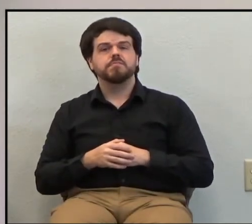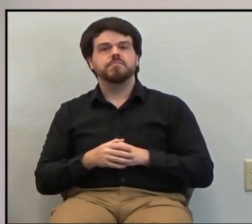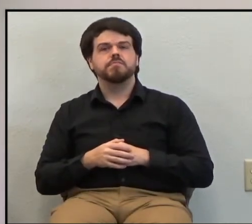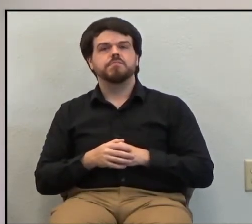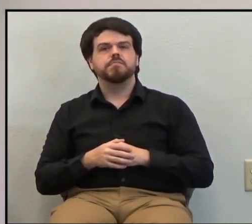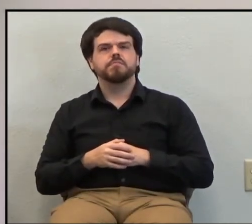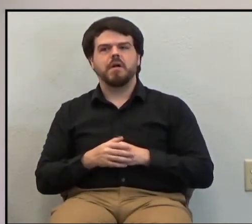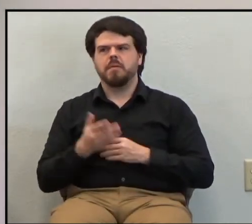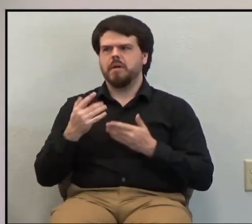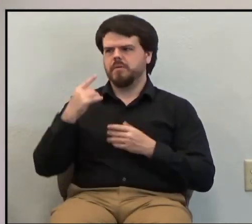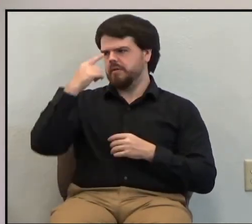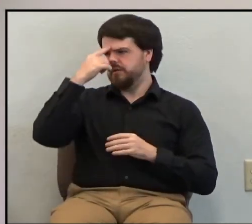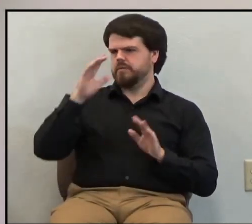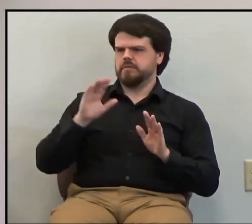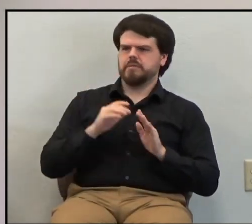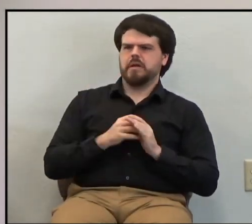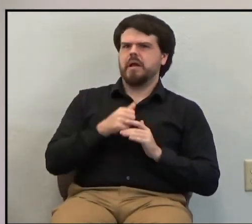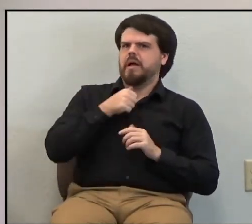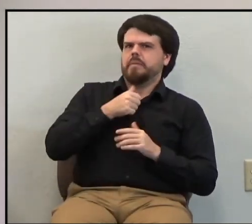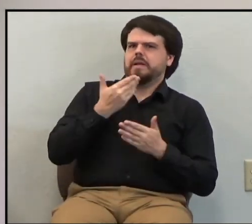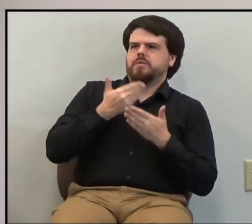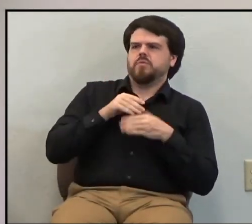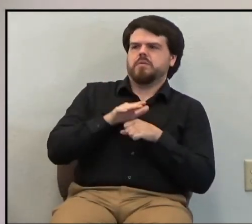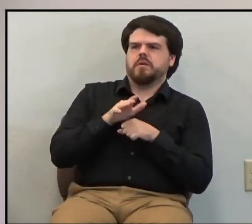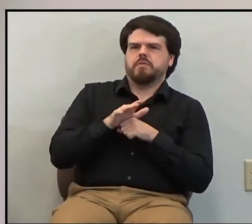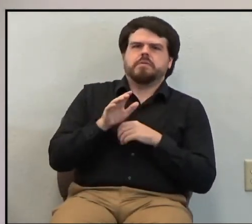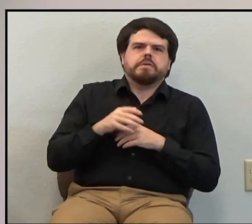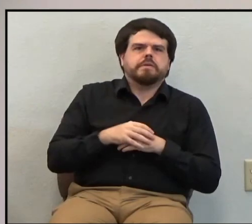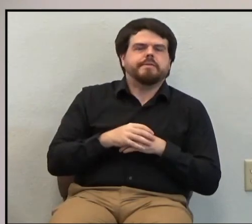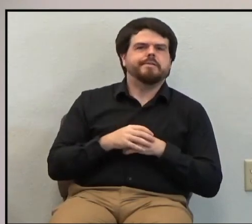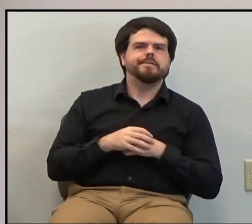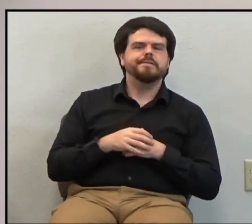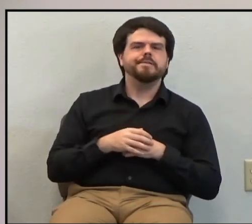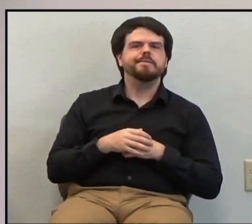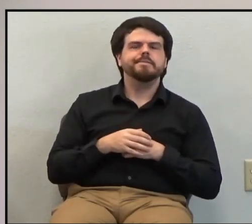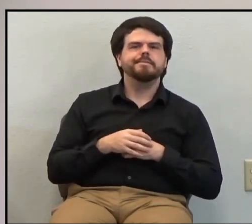You may say, well, I'm just not good enough. I'm just I just